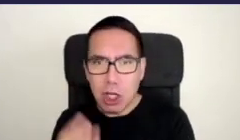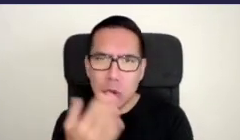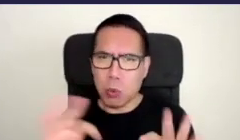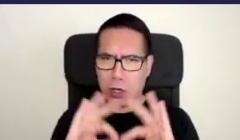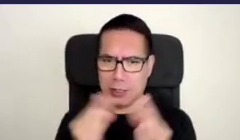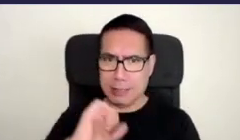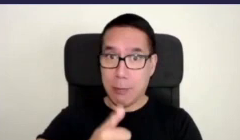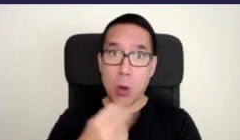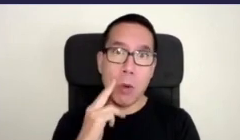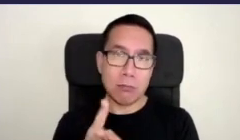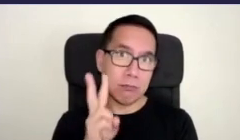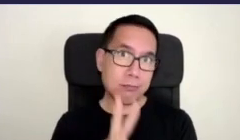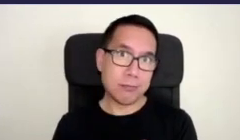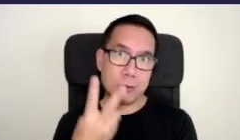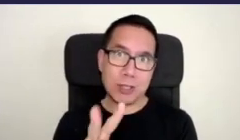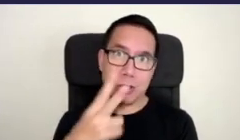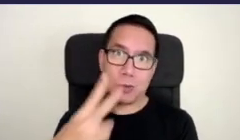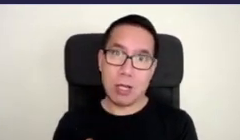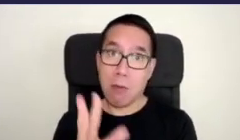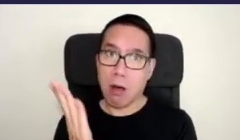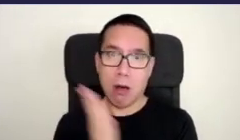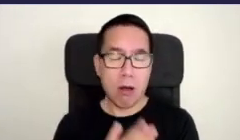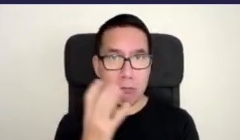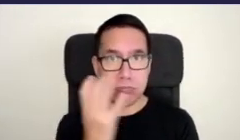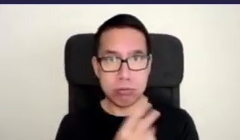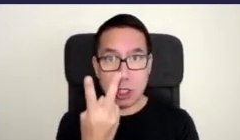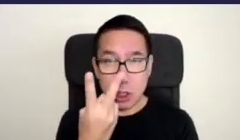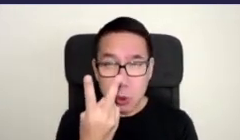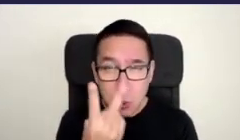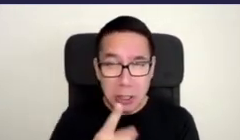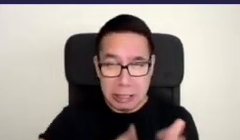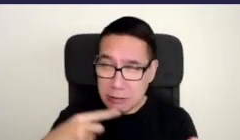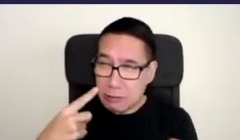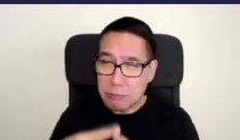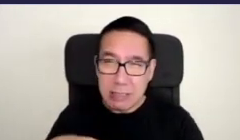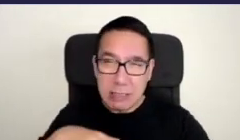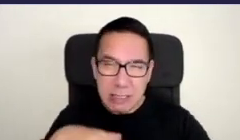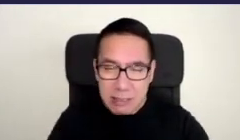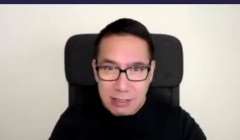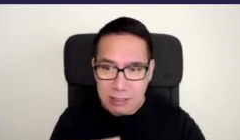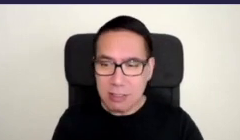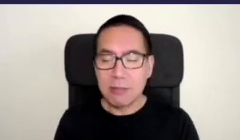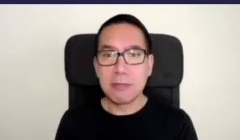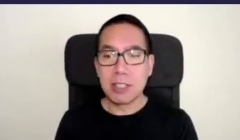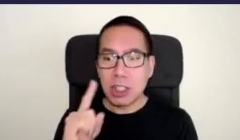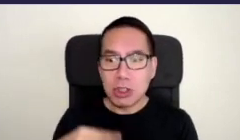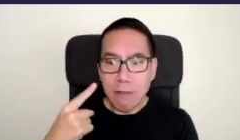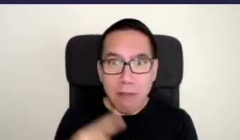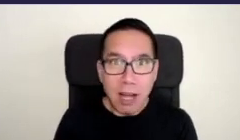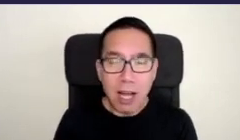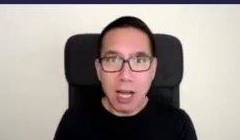but boy we've had a busy two years so far we've physically